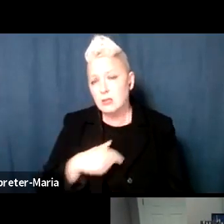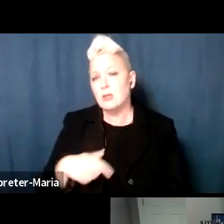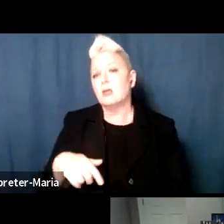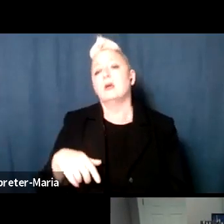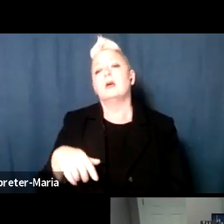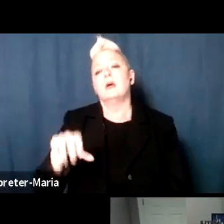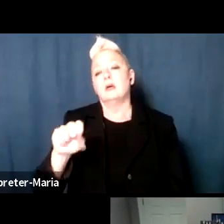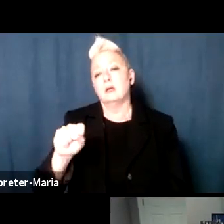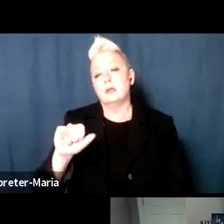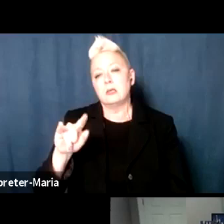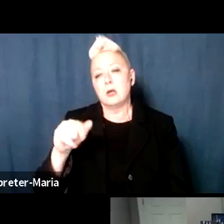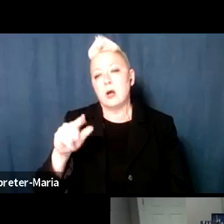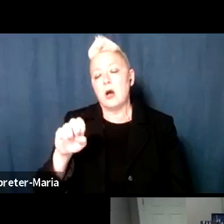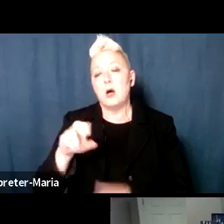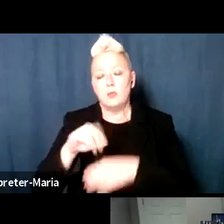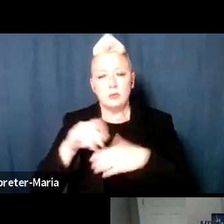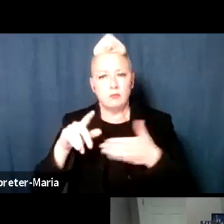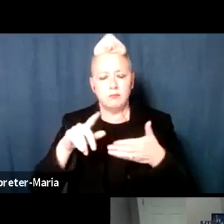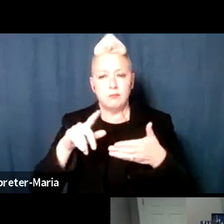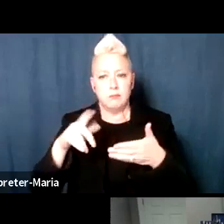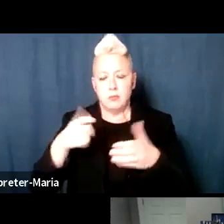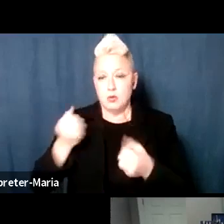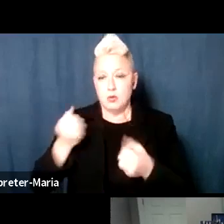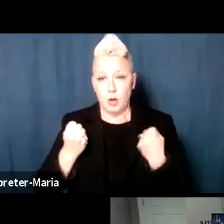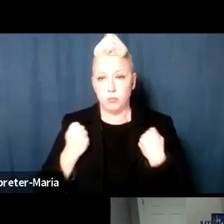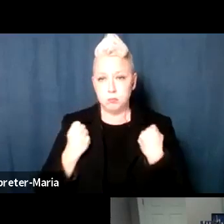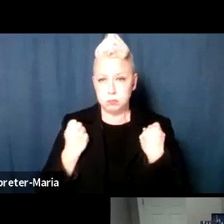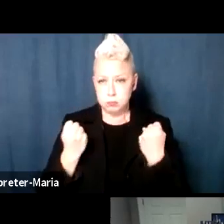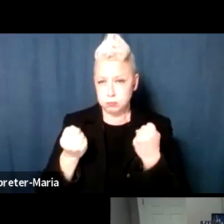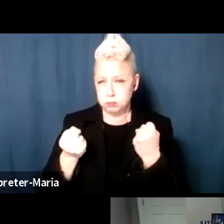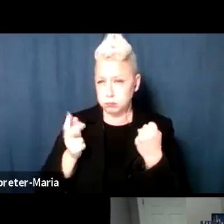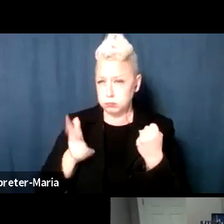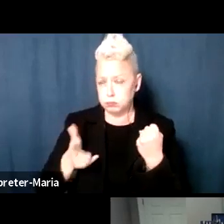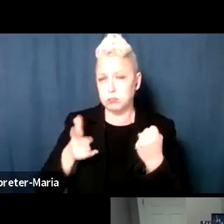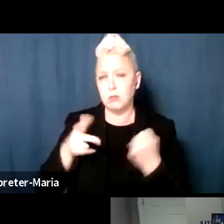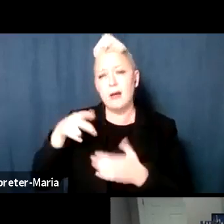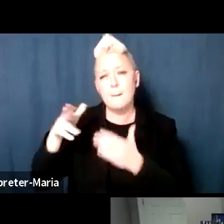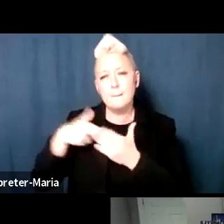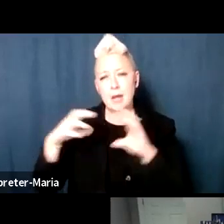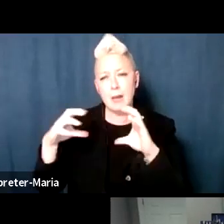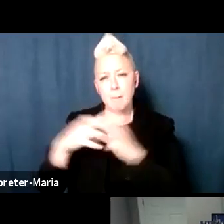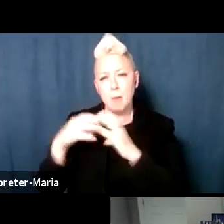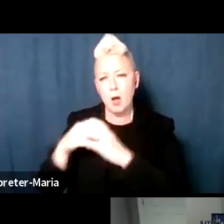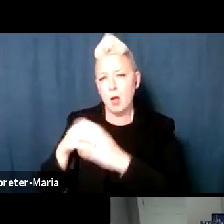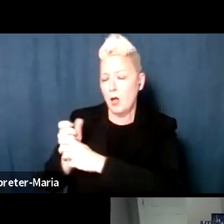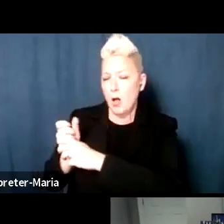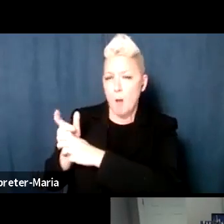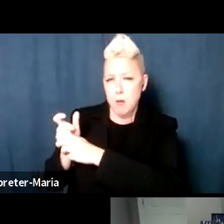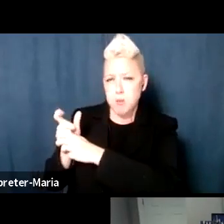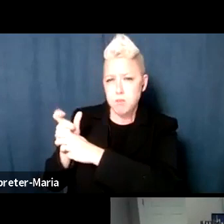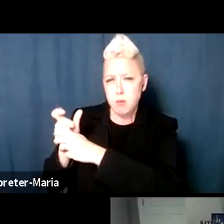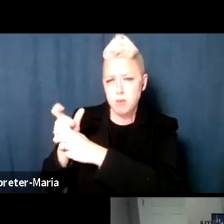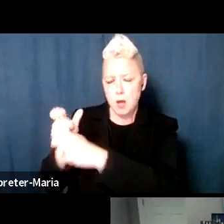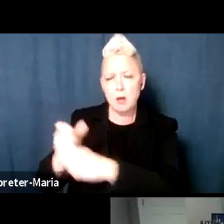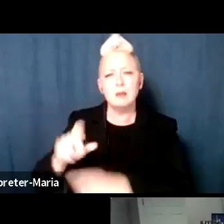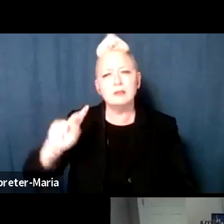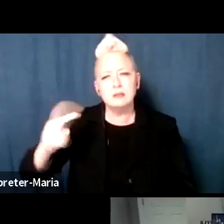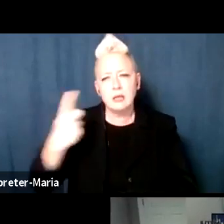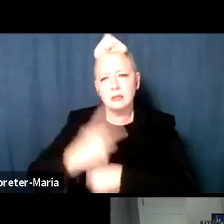vandalized by a driver in a passing car who fired a paintball gun at the synagogue on the second day of Rosh Hashanah.